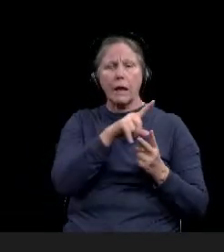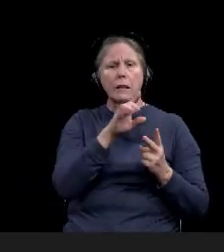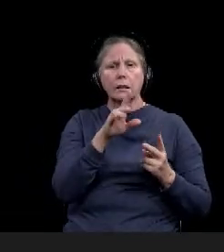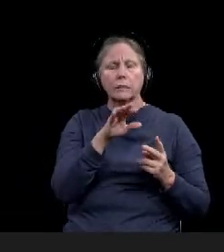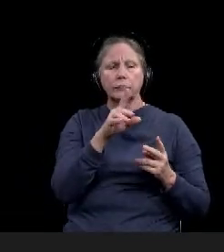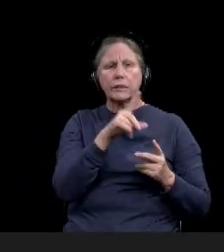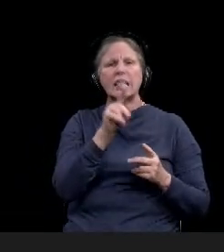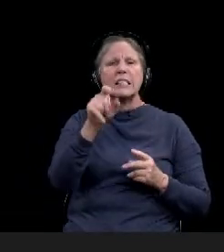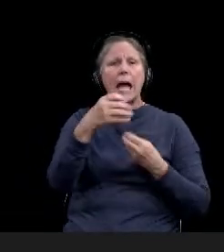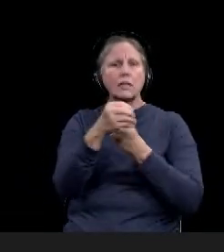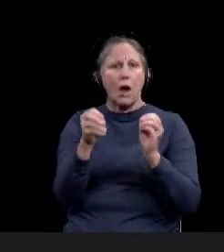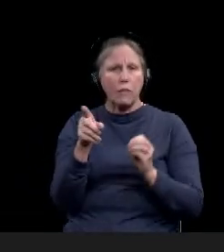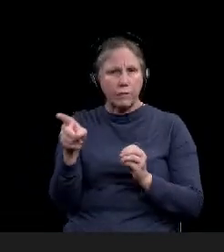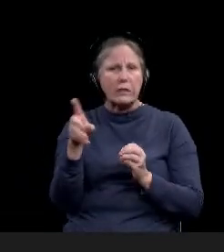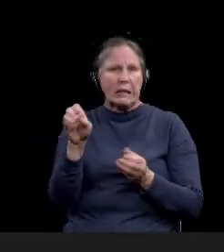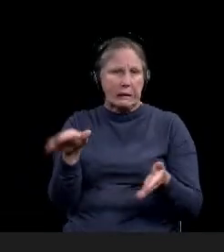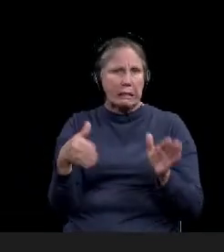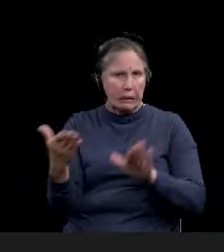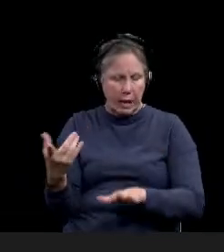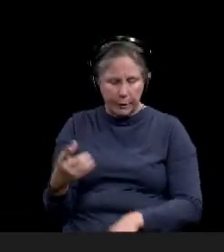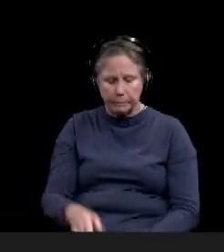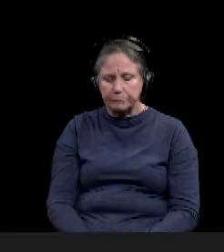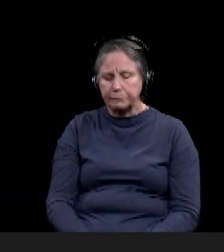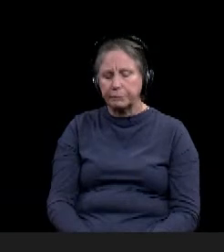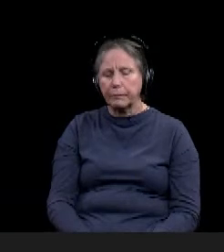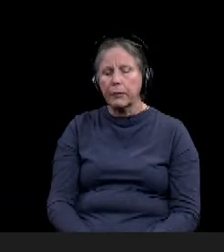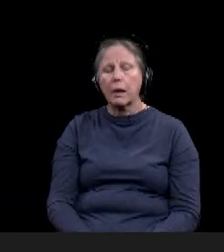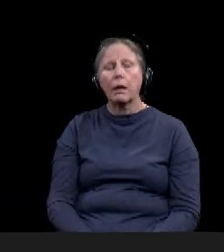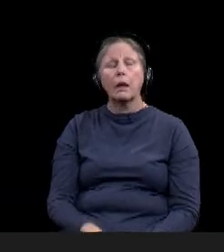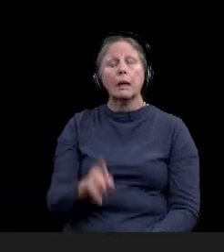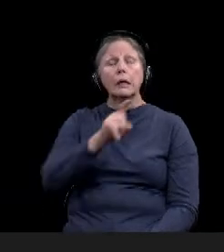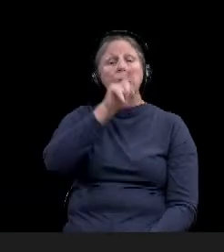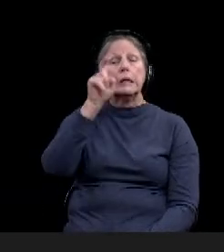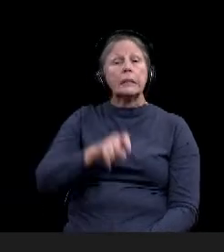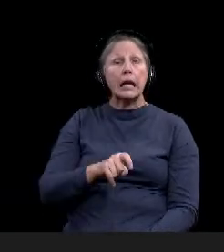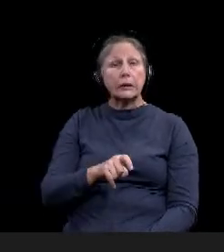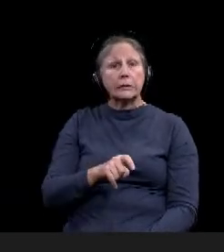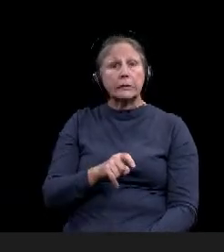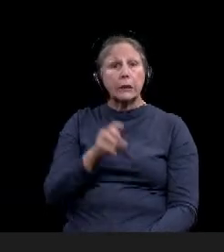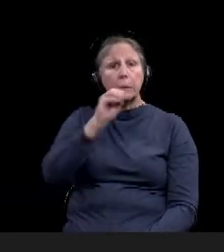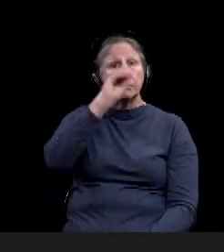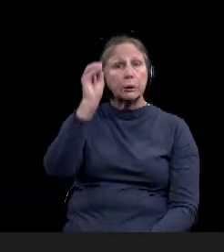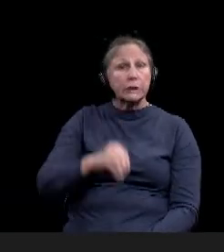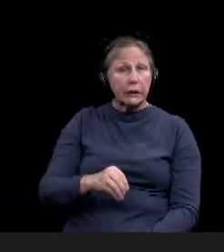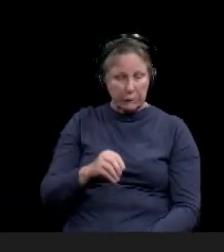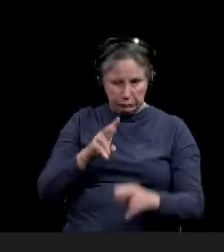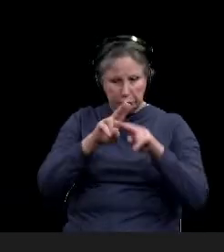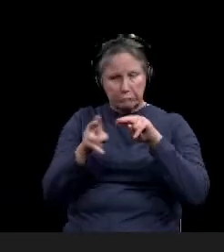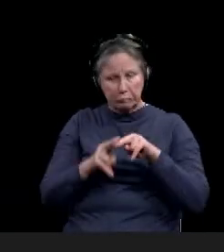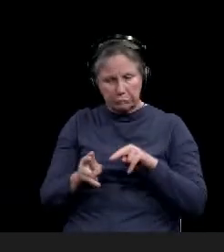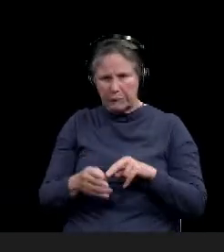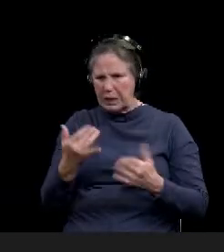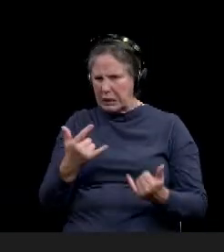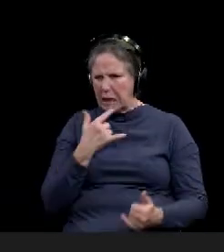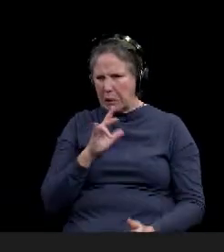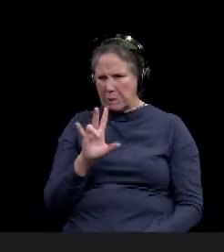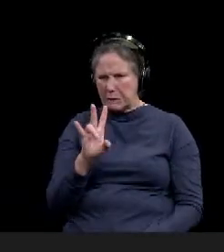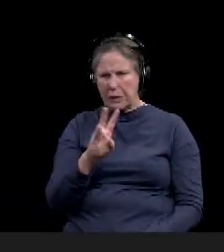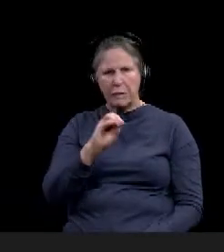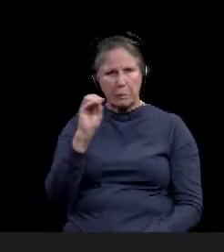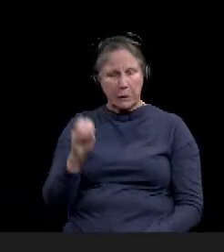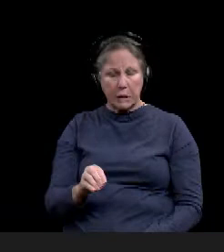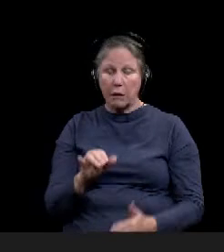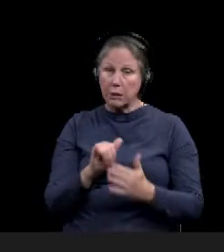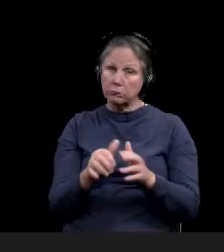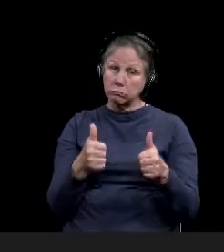office. Texas positivity rate continues to decline. Uh, it is down around 7% now, and